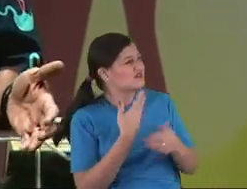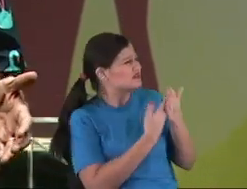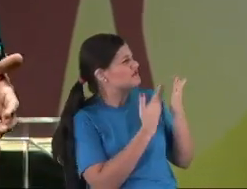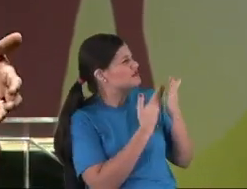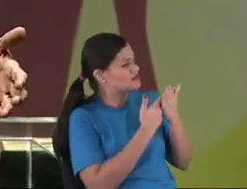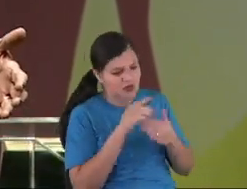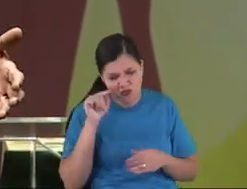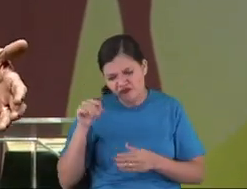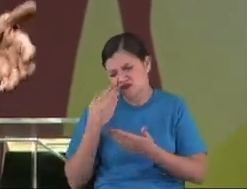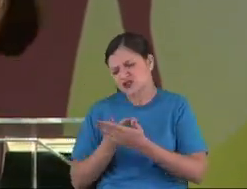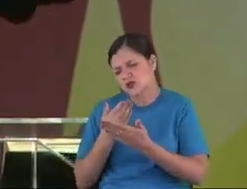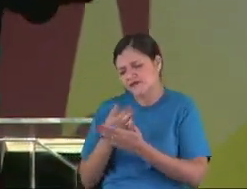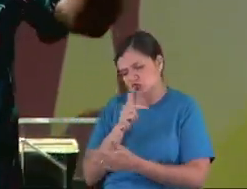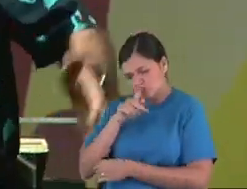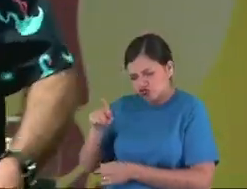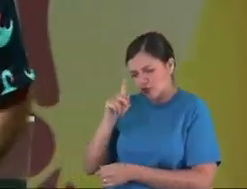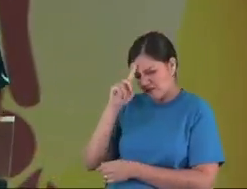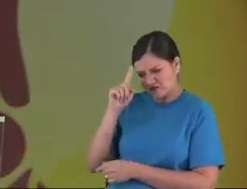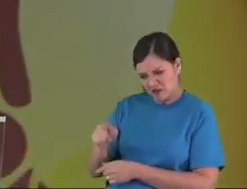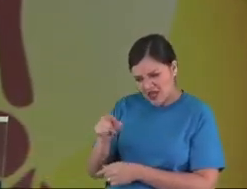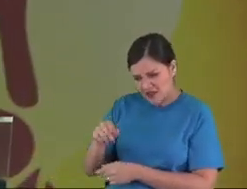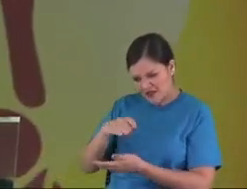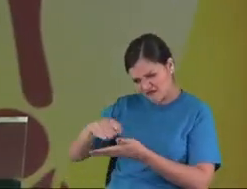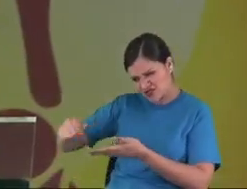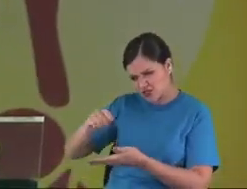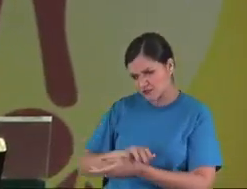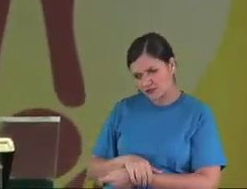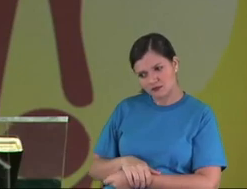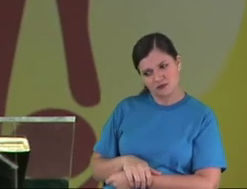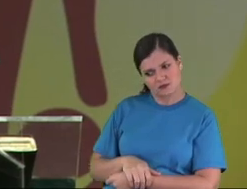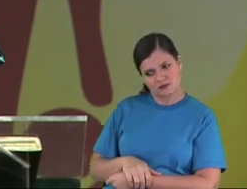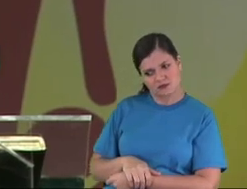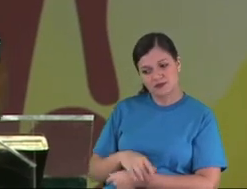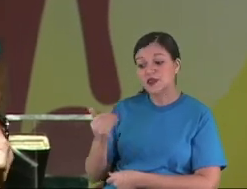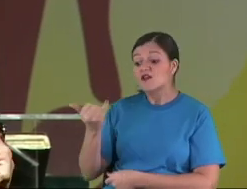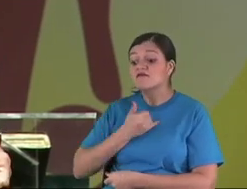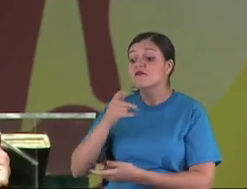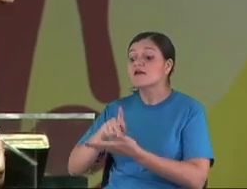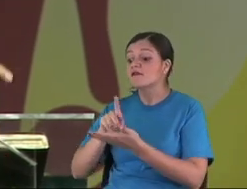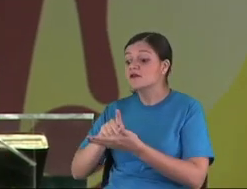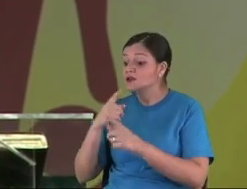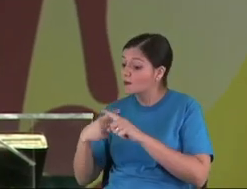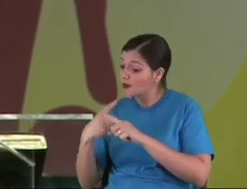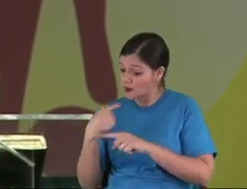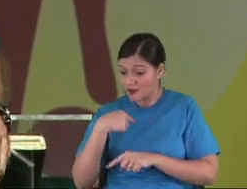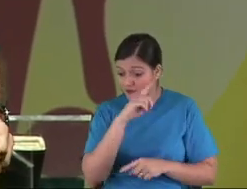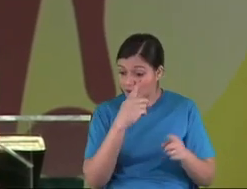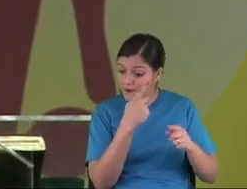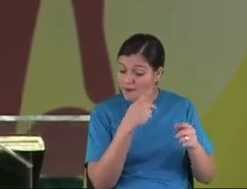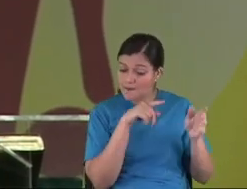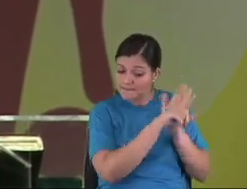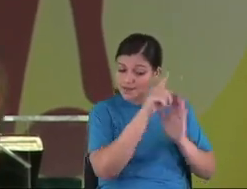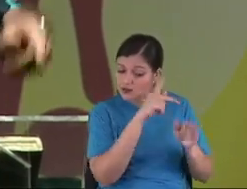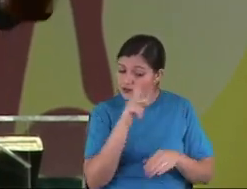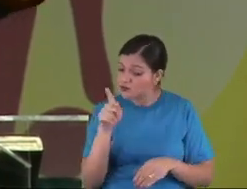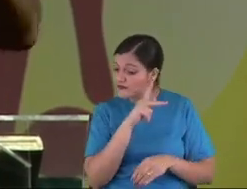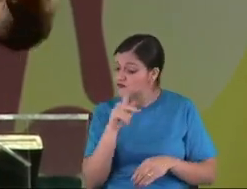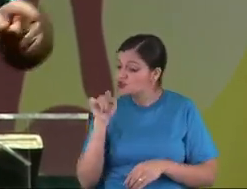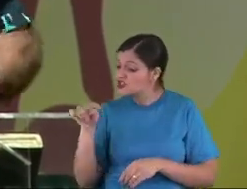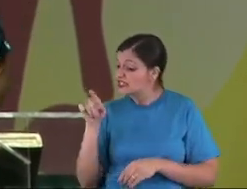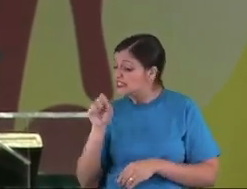studying? No, no, I are studying. You are in... Tell me the truth because I'm going to ask to the teacher.